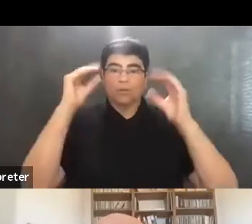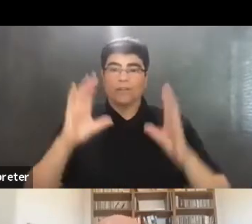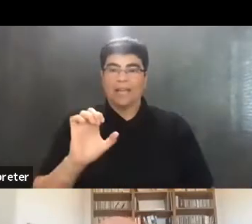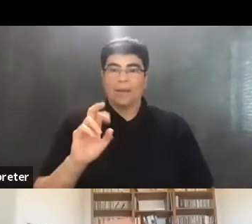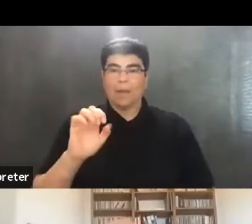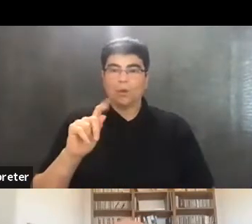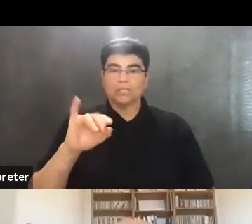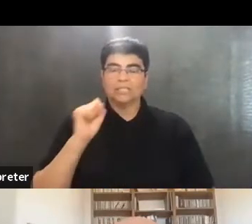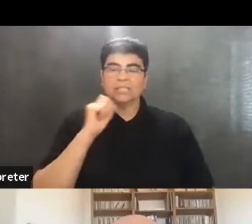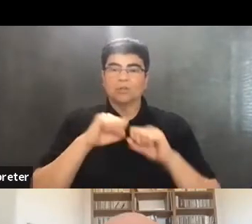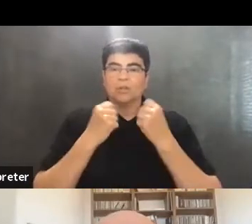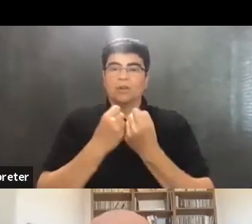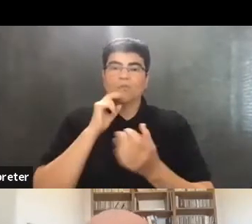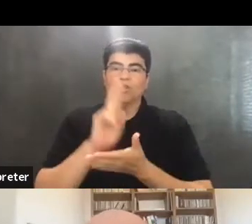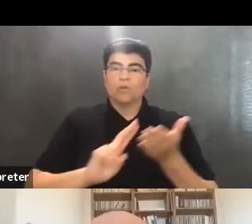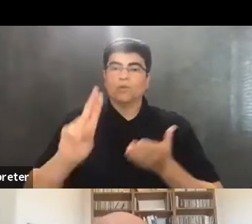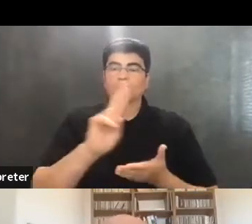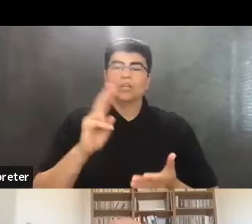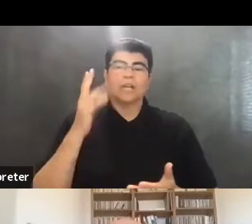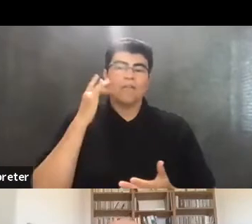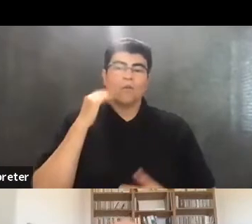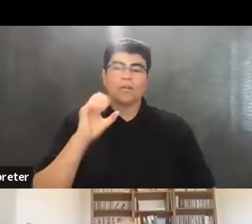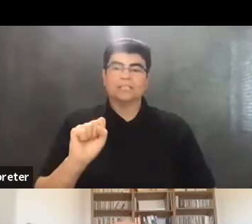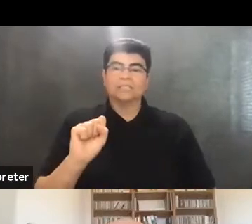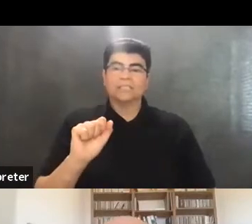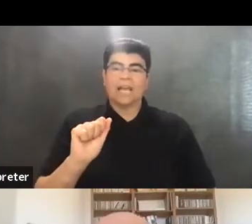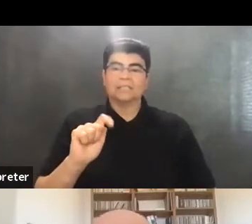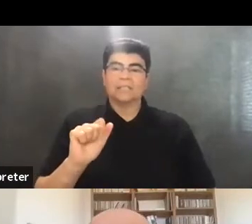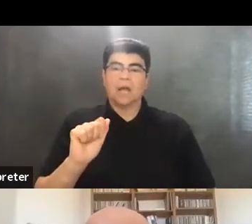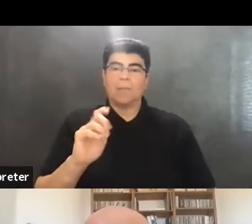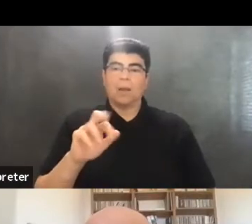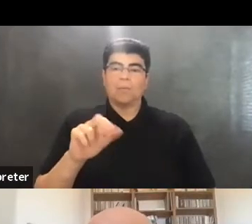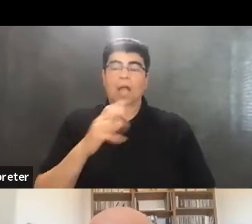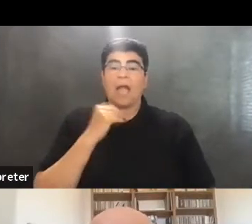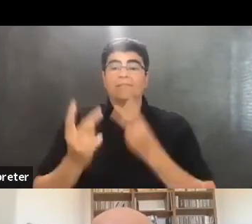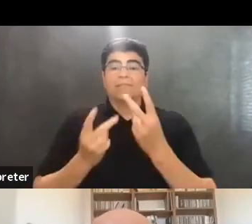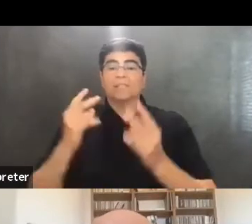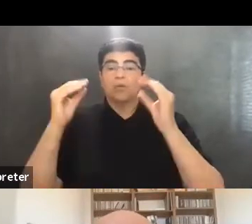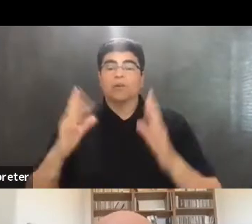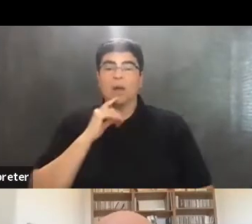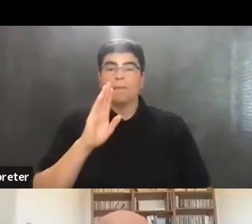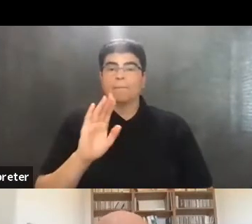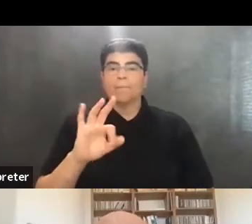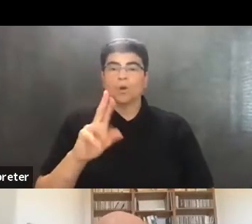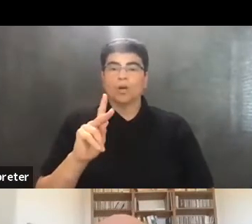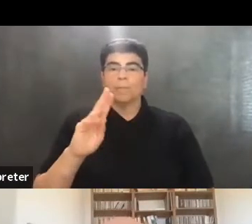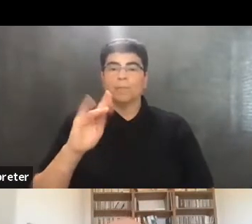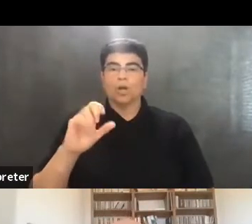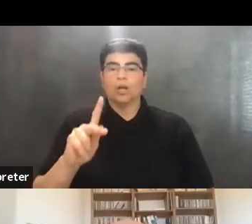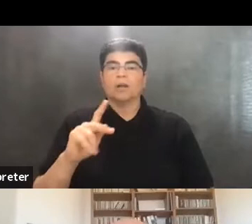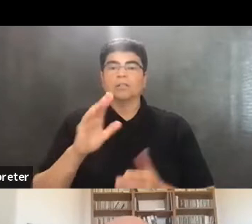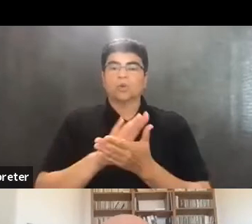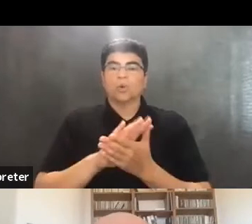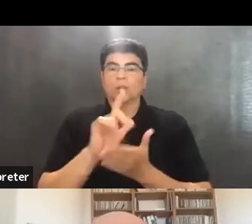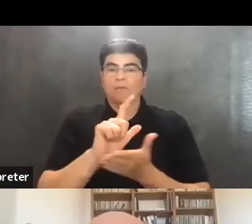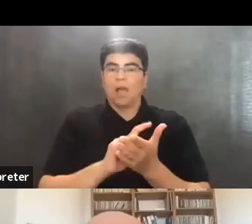Sociology at the University of California, Santa Barbara, and visiting professor at Birkberg School of Law, the University of